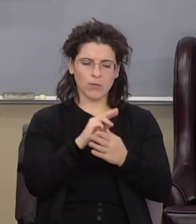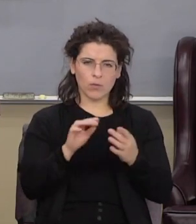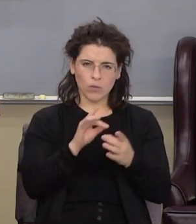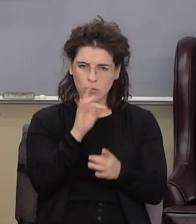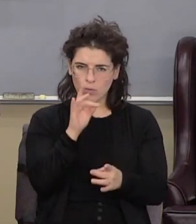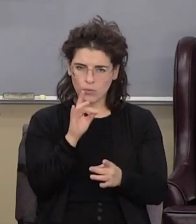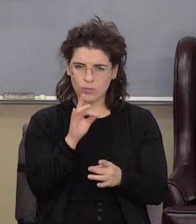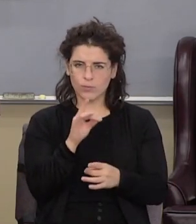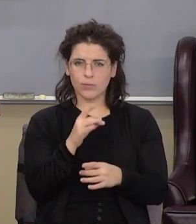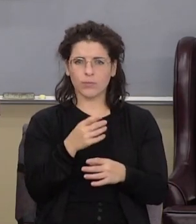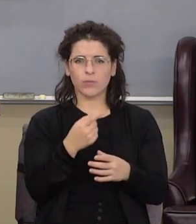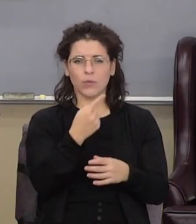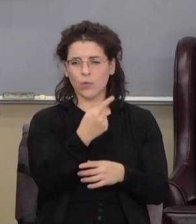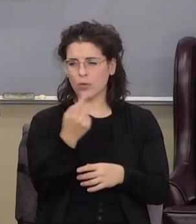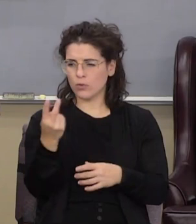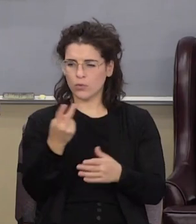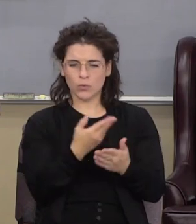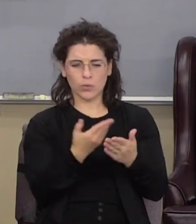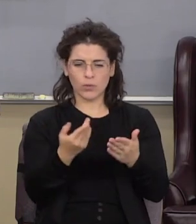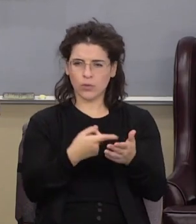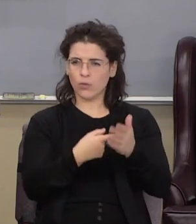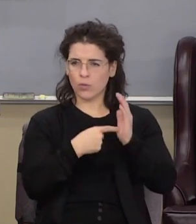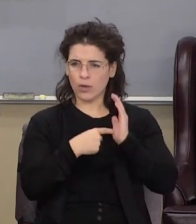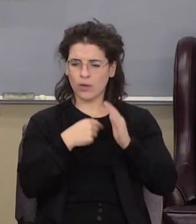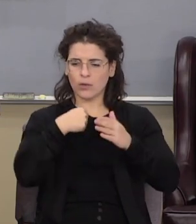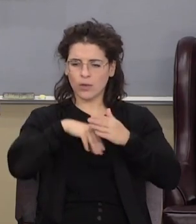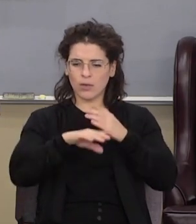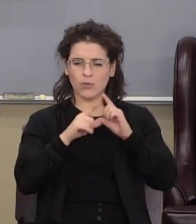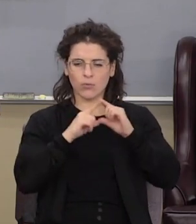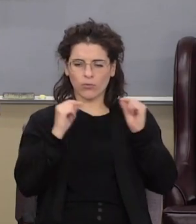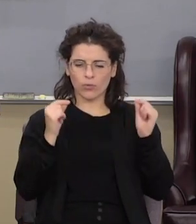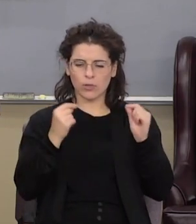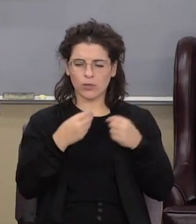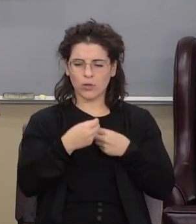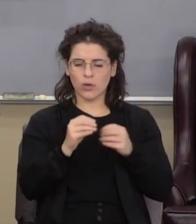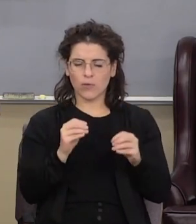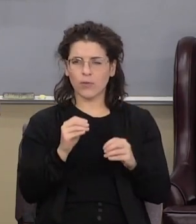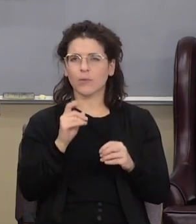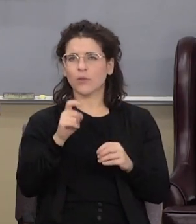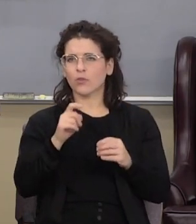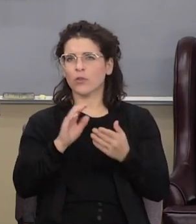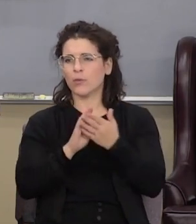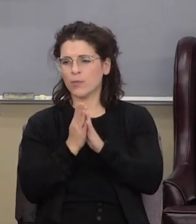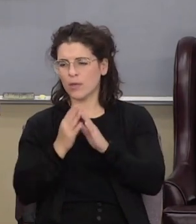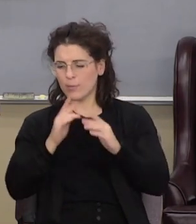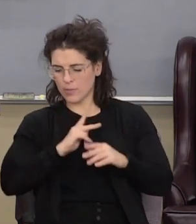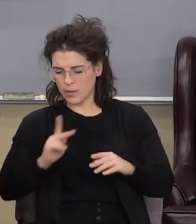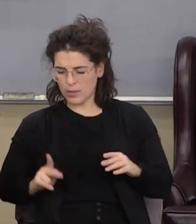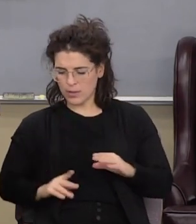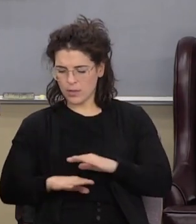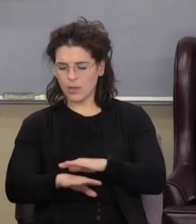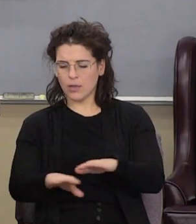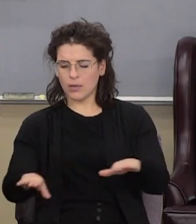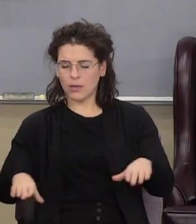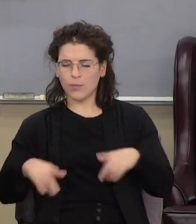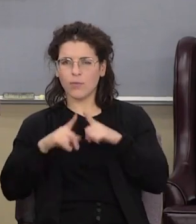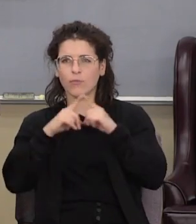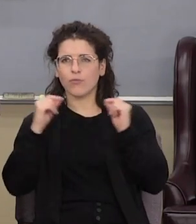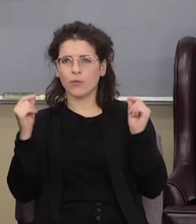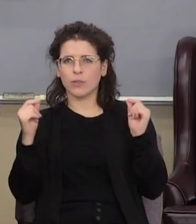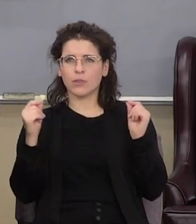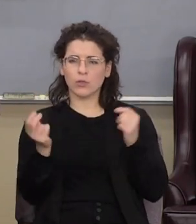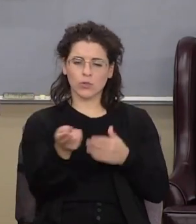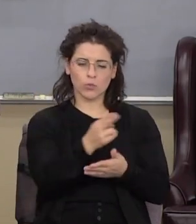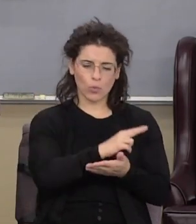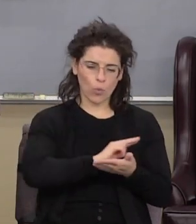the two things that are required to get in the priest office that's the two things you got to be because you're going to be the kingdom of priest you're going to be this